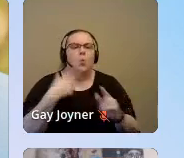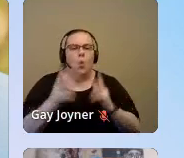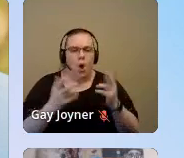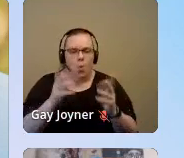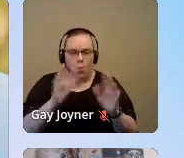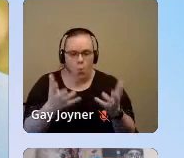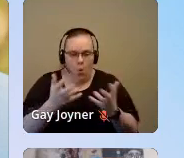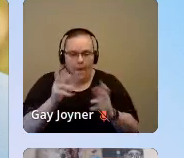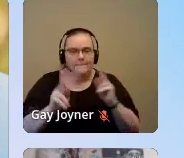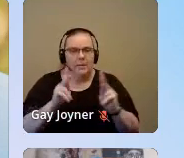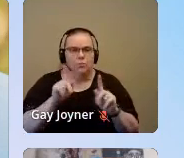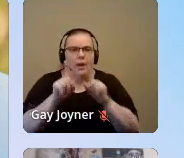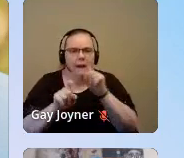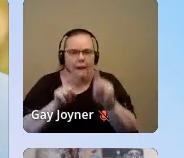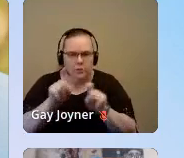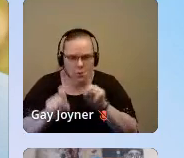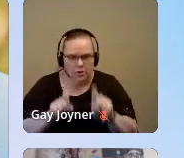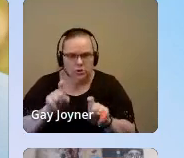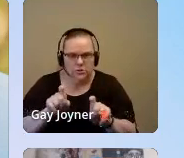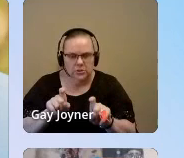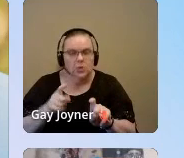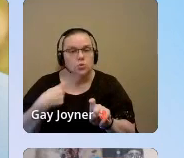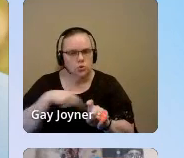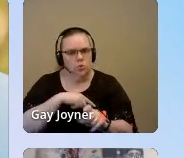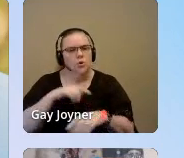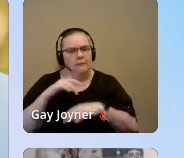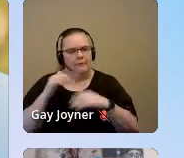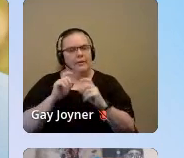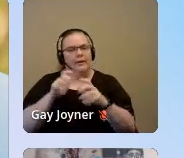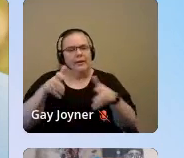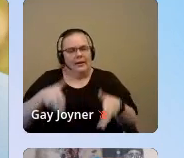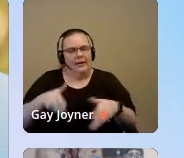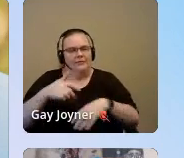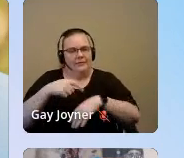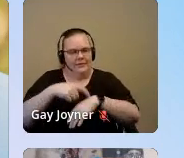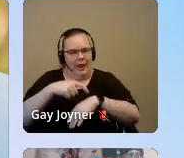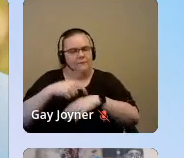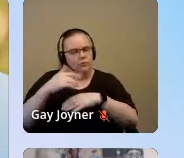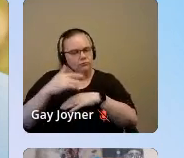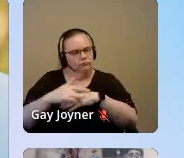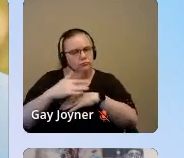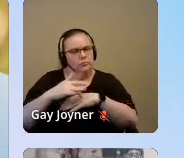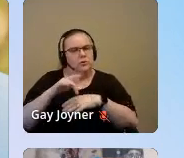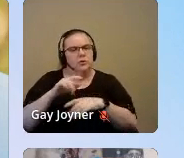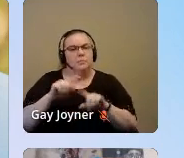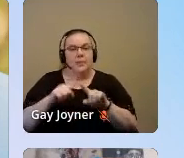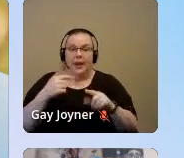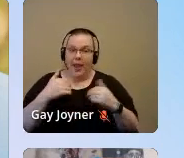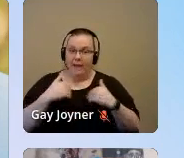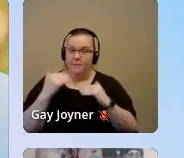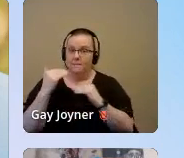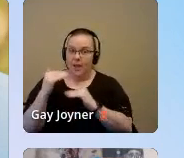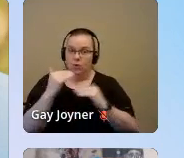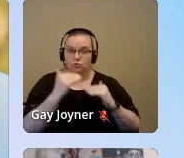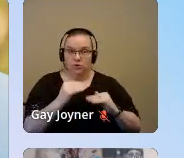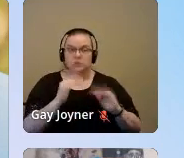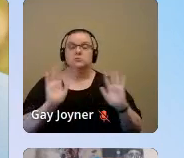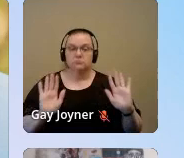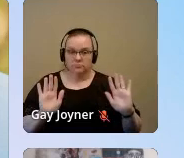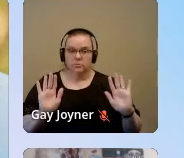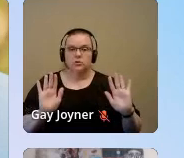really going to make time for that. So I also want let you know, I have really good boundaries. So this is an invitation to ask what's on your heart.